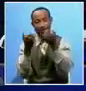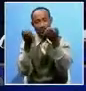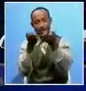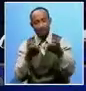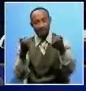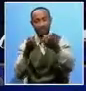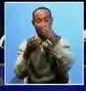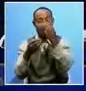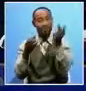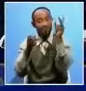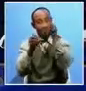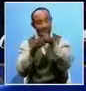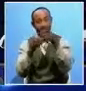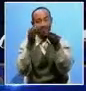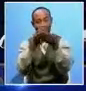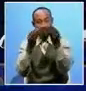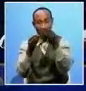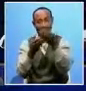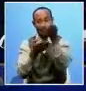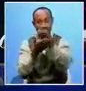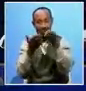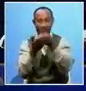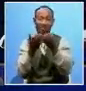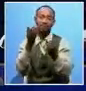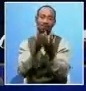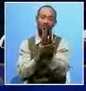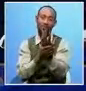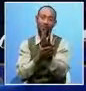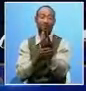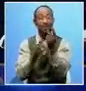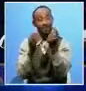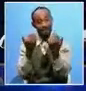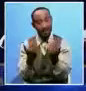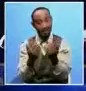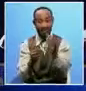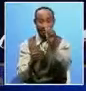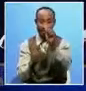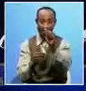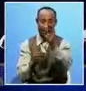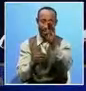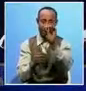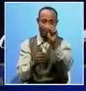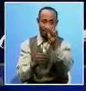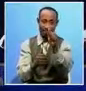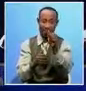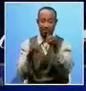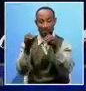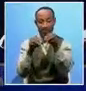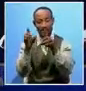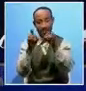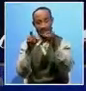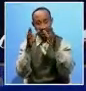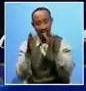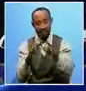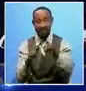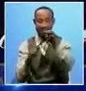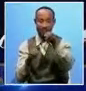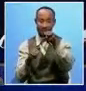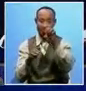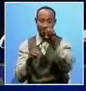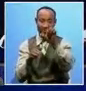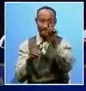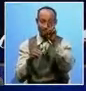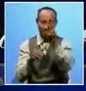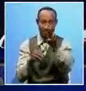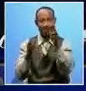see it participate and contribute to economic growth. Meanwhile, ABSA Managing Director Mizinga Melu said there is need for enhanced